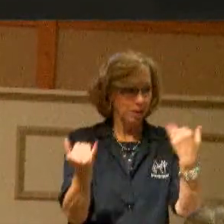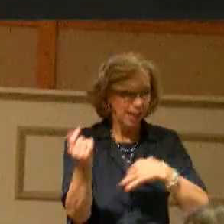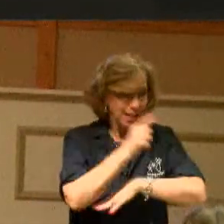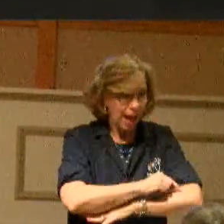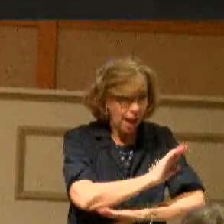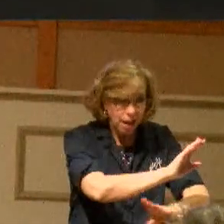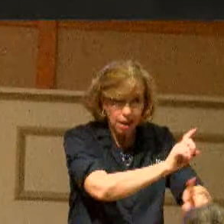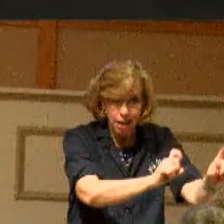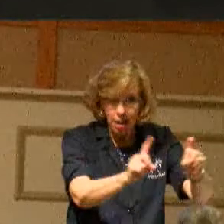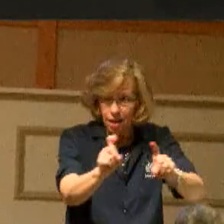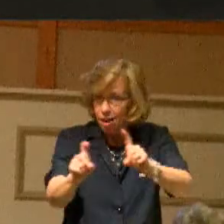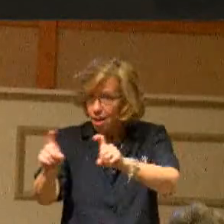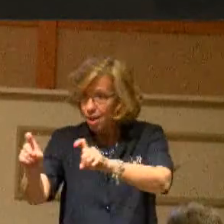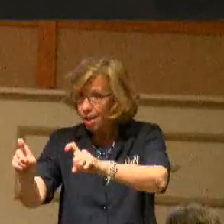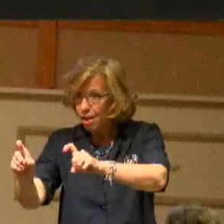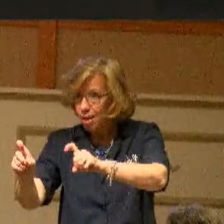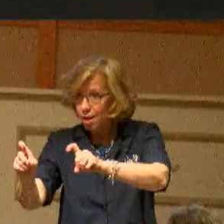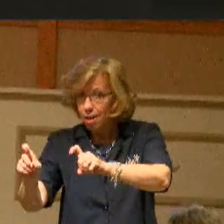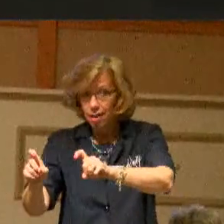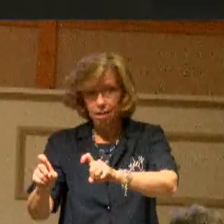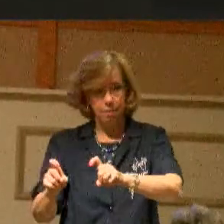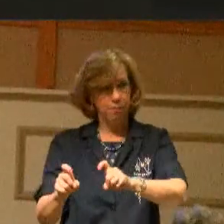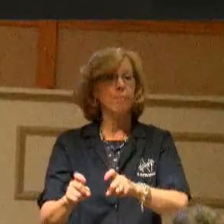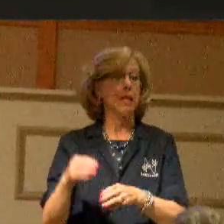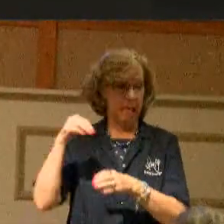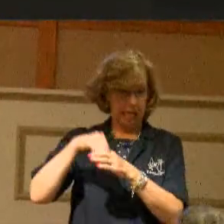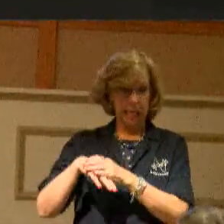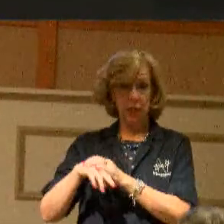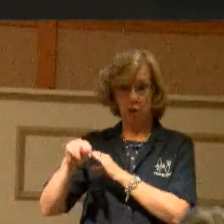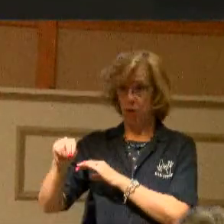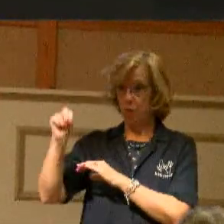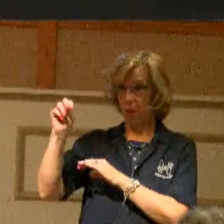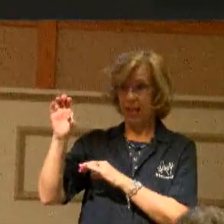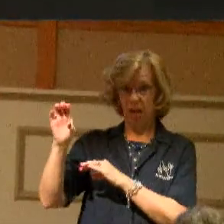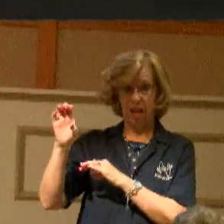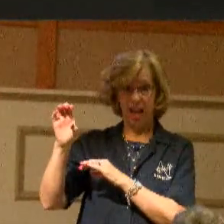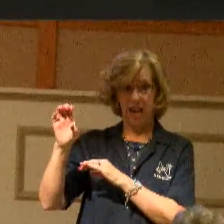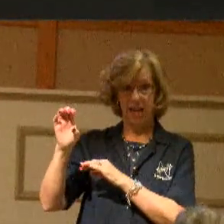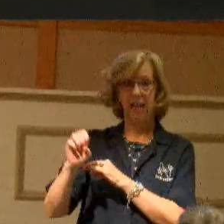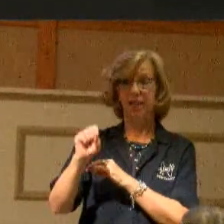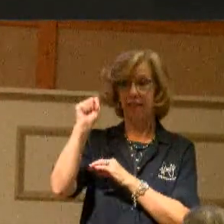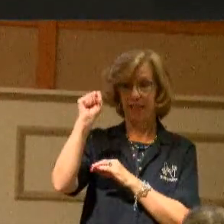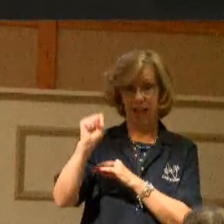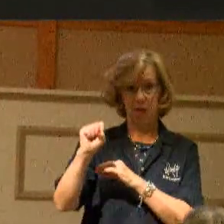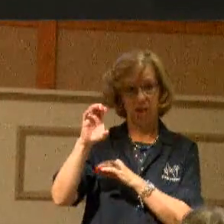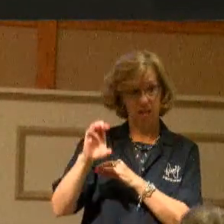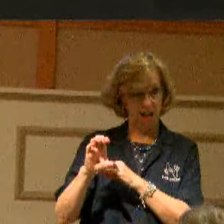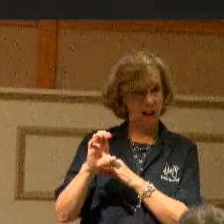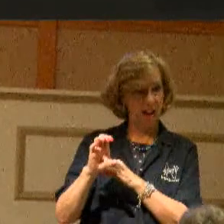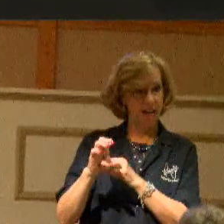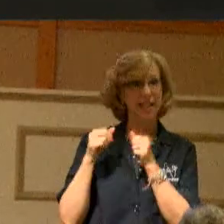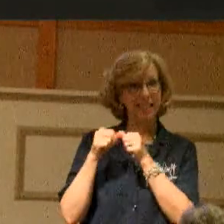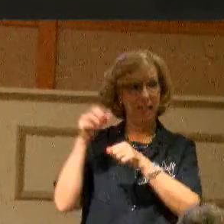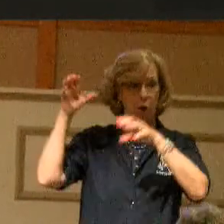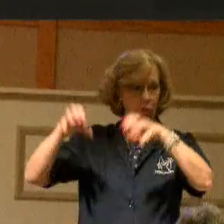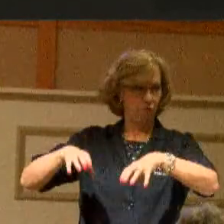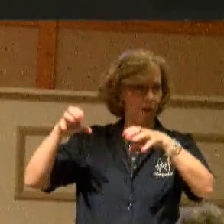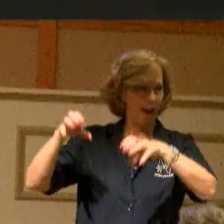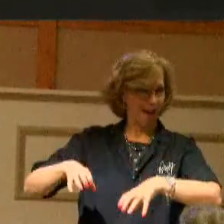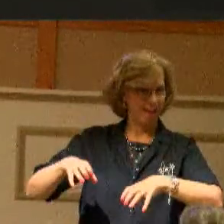It's still reigning in North Carolina and in South Carolina. It's still reigning.